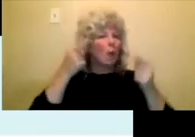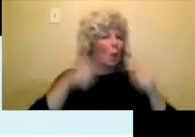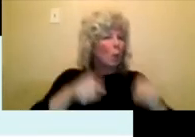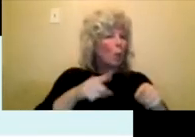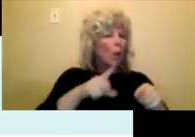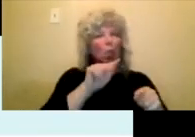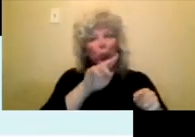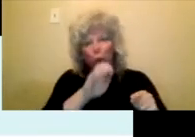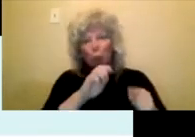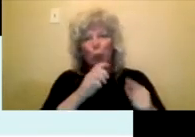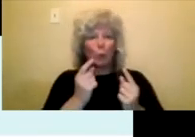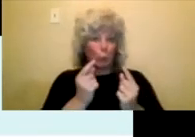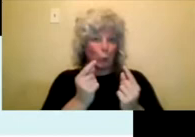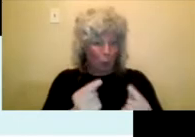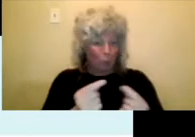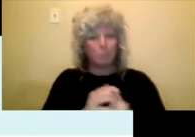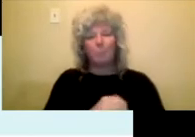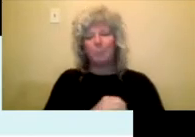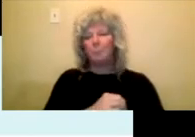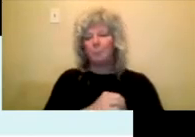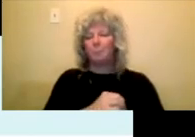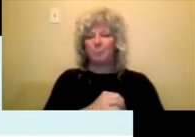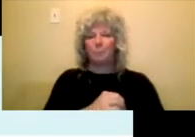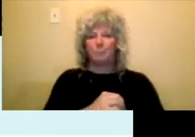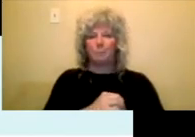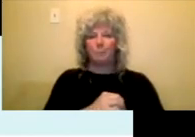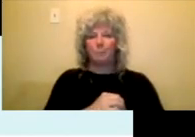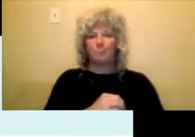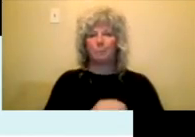for each recommender, uh, in our website.